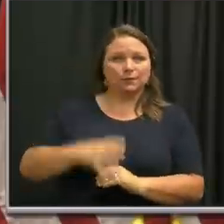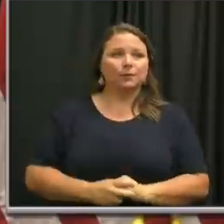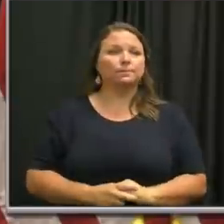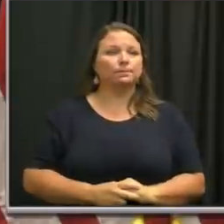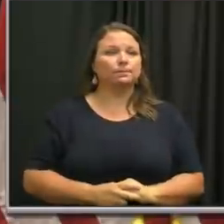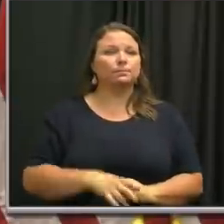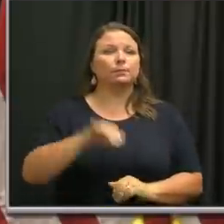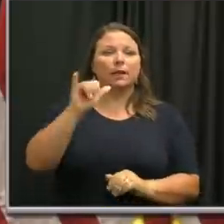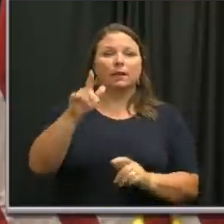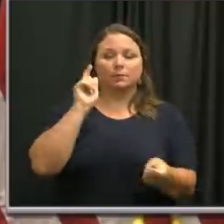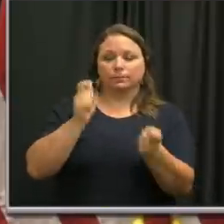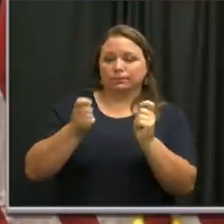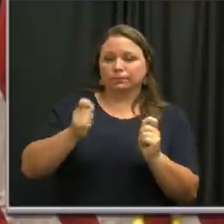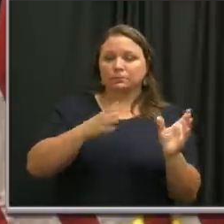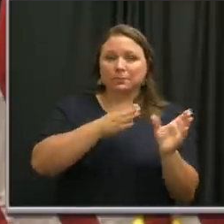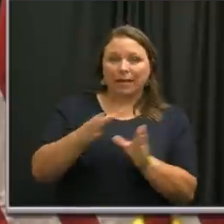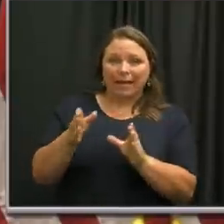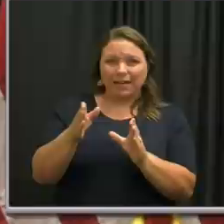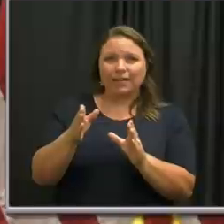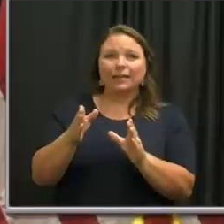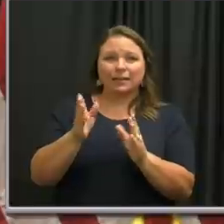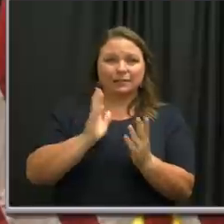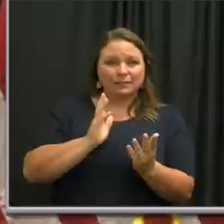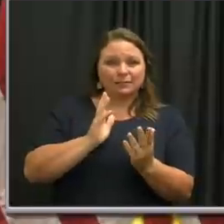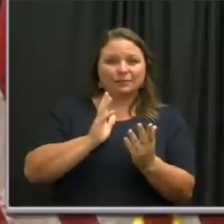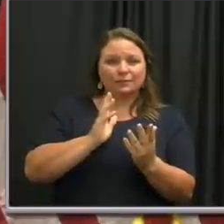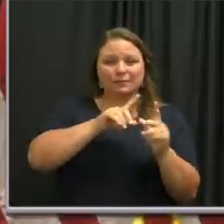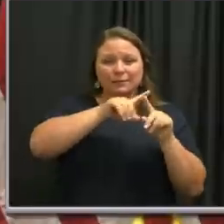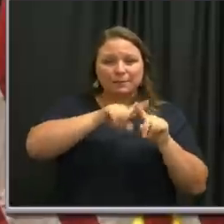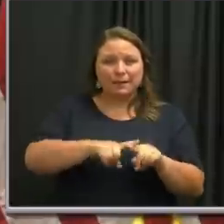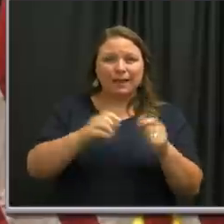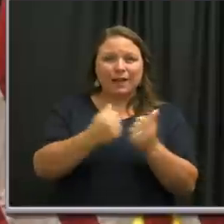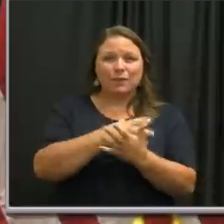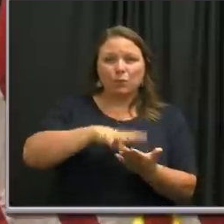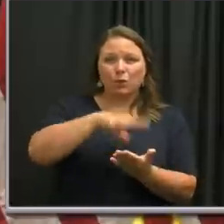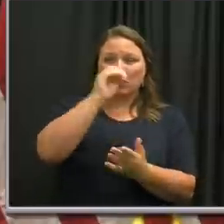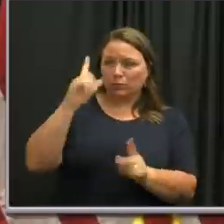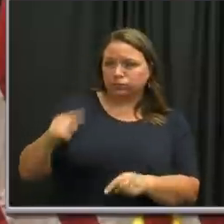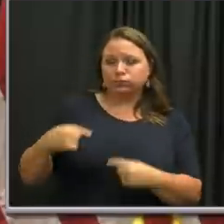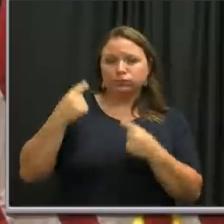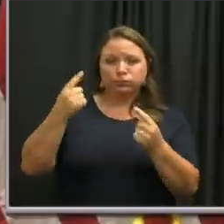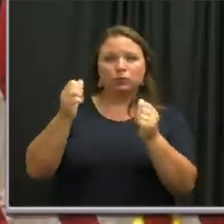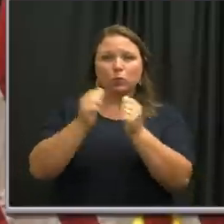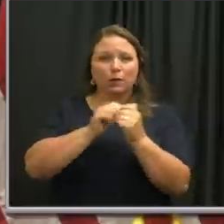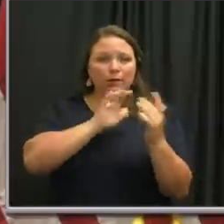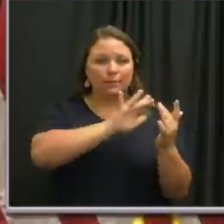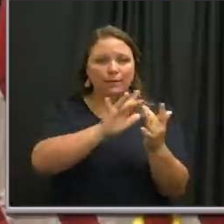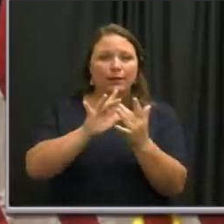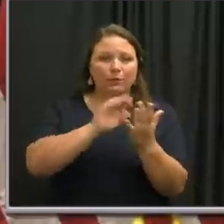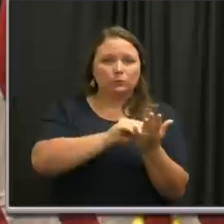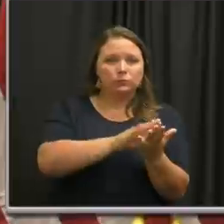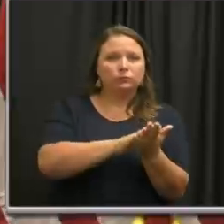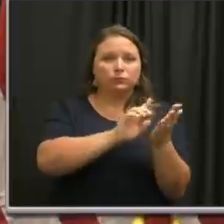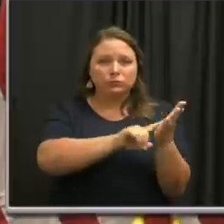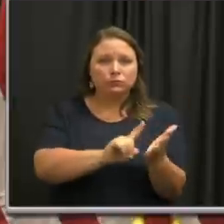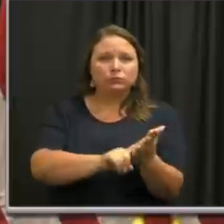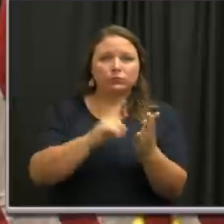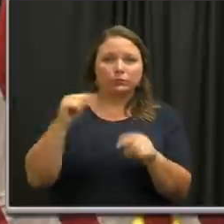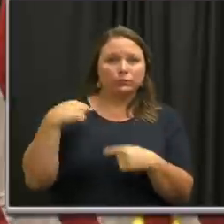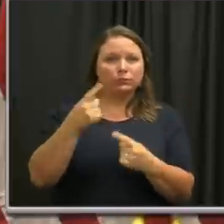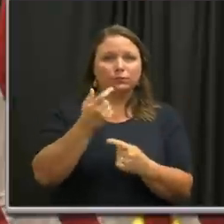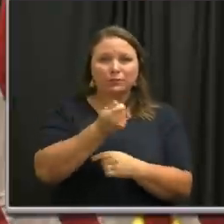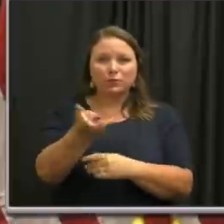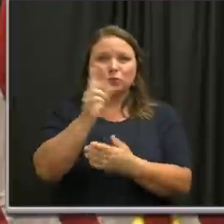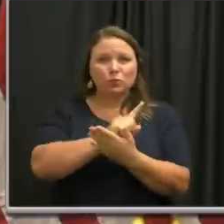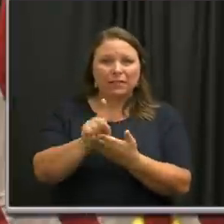The modified plan is tailored on what we've learned through contact tracing investigations over the past several weeks. It is